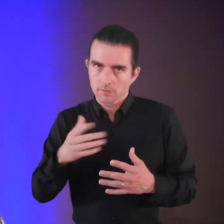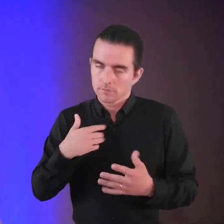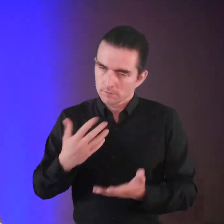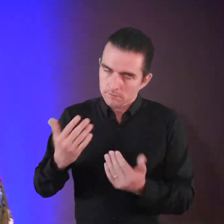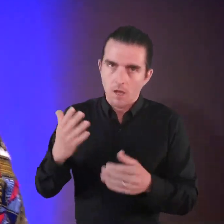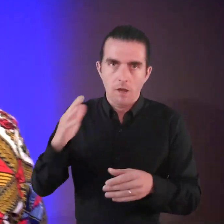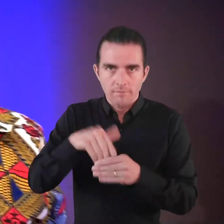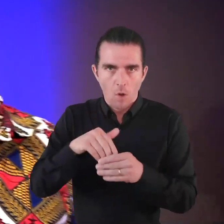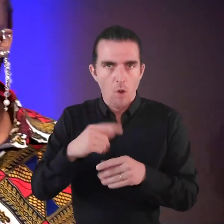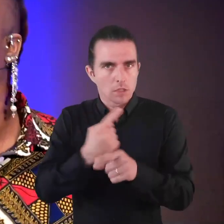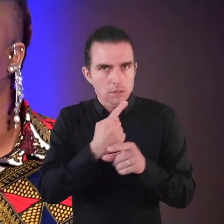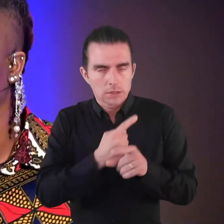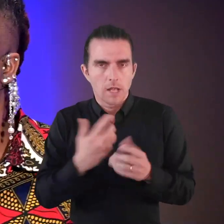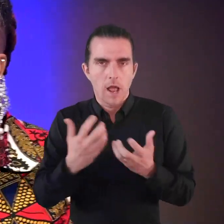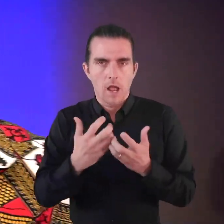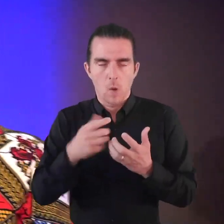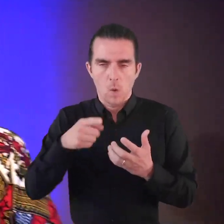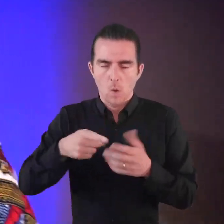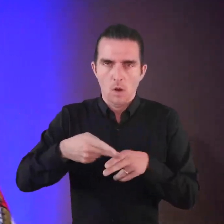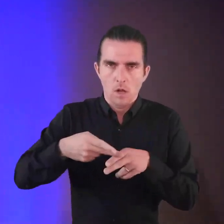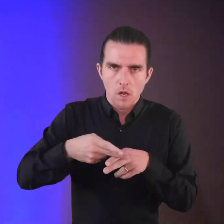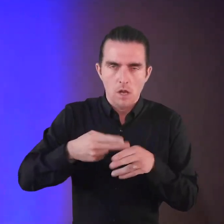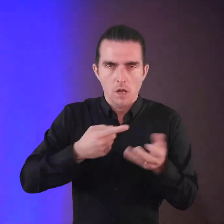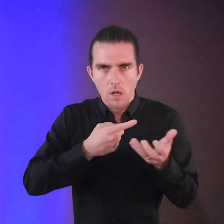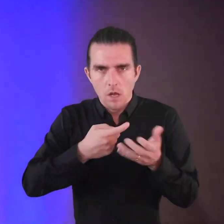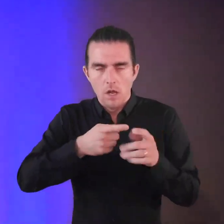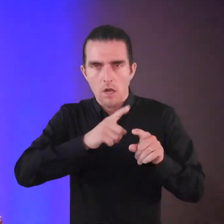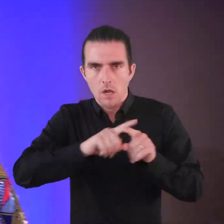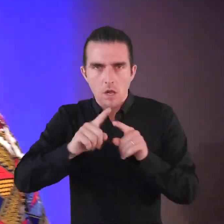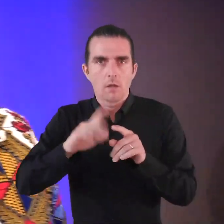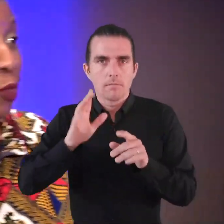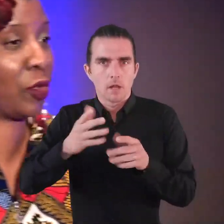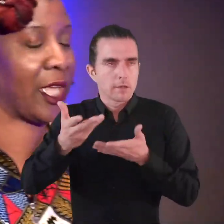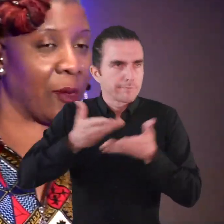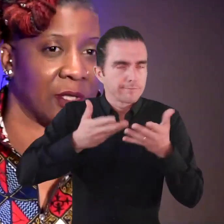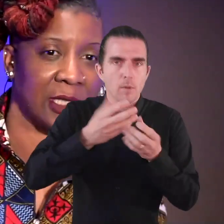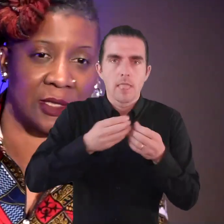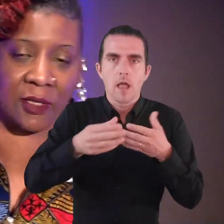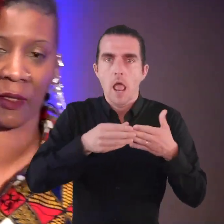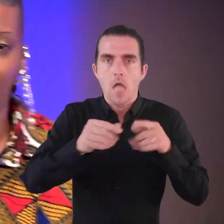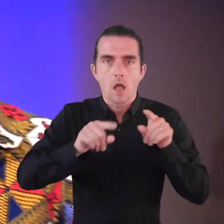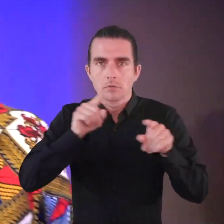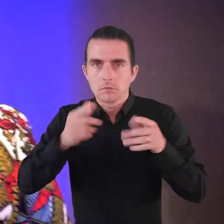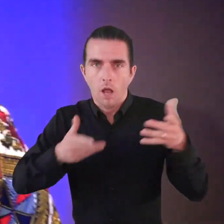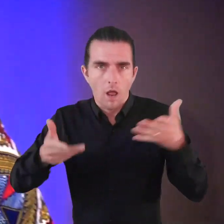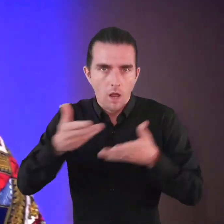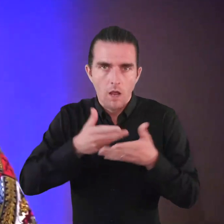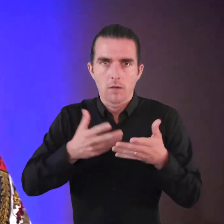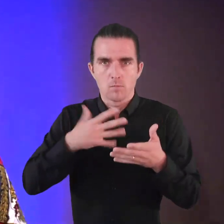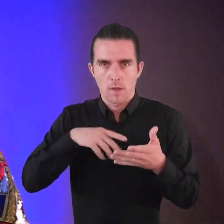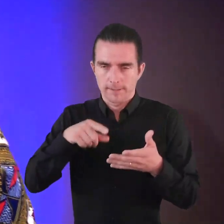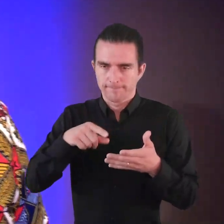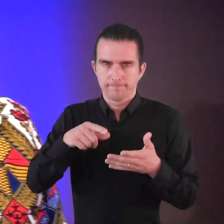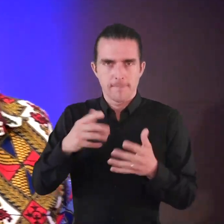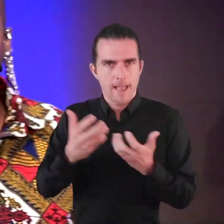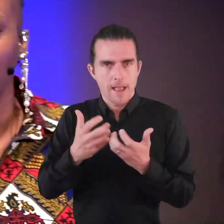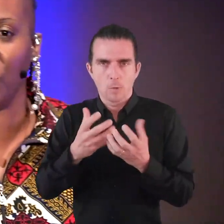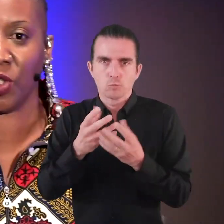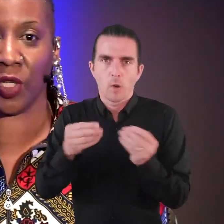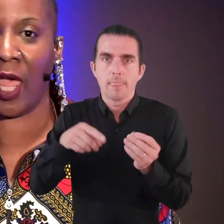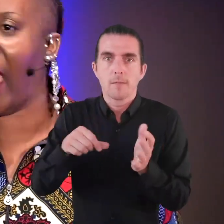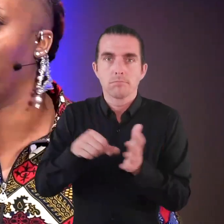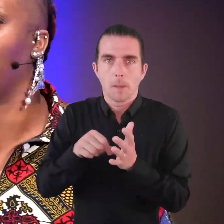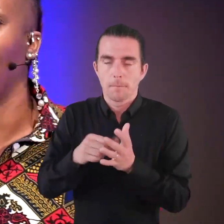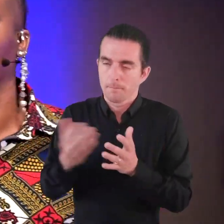sweep involving local police officers, their local civic leadership and ward counsellors? Being seen as part of the